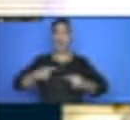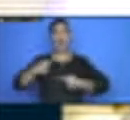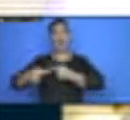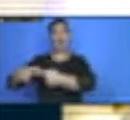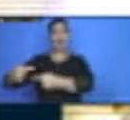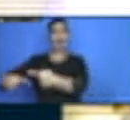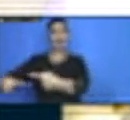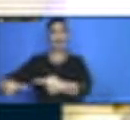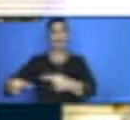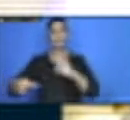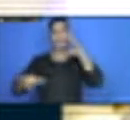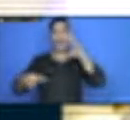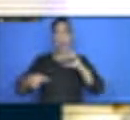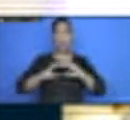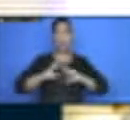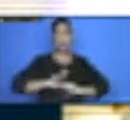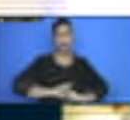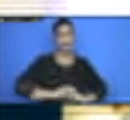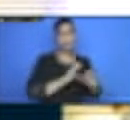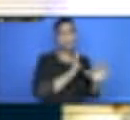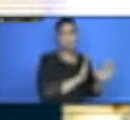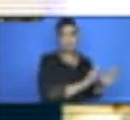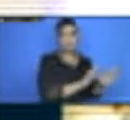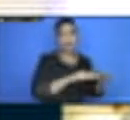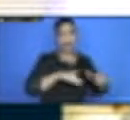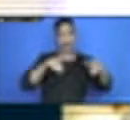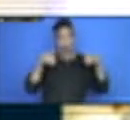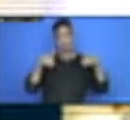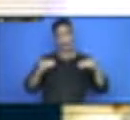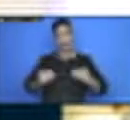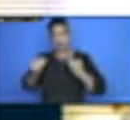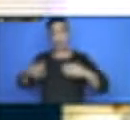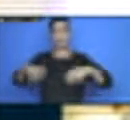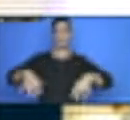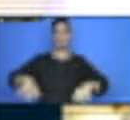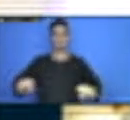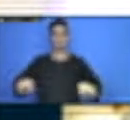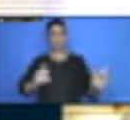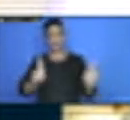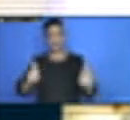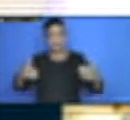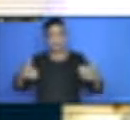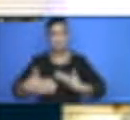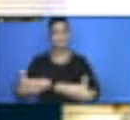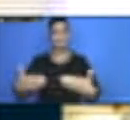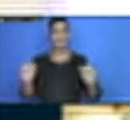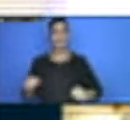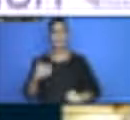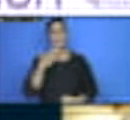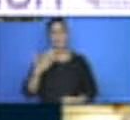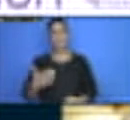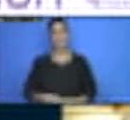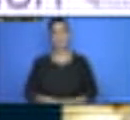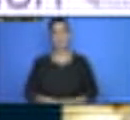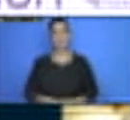So I think really we need to start preparing young people for taking over. I thank you. Thank you.